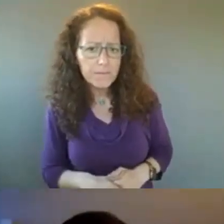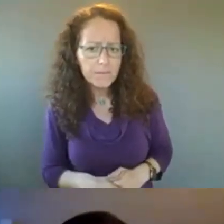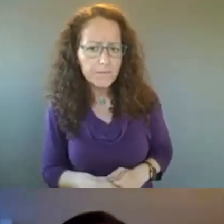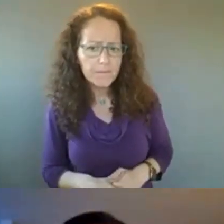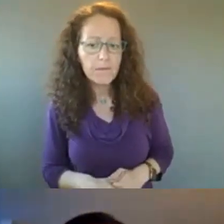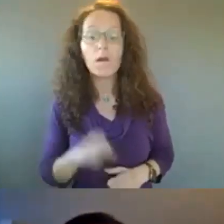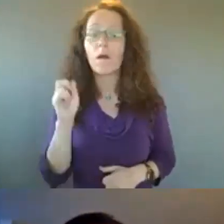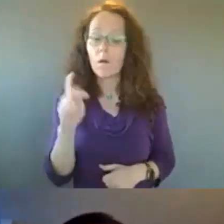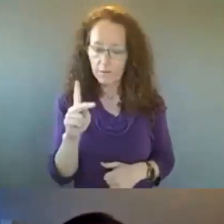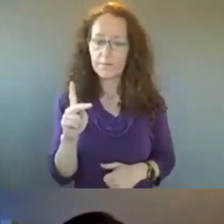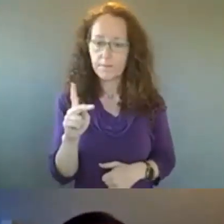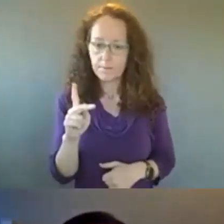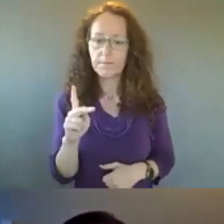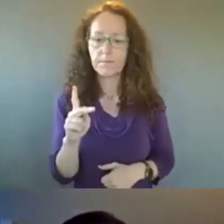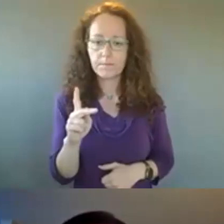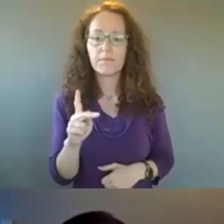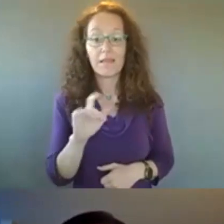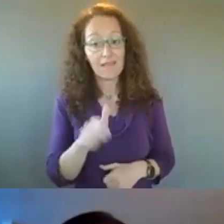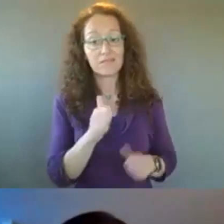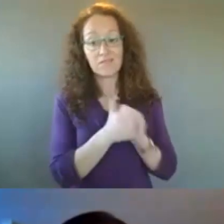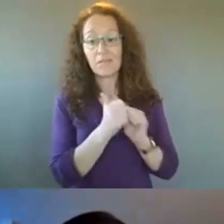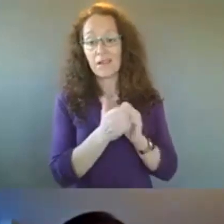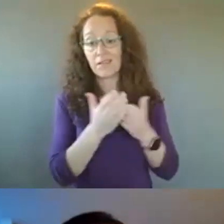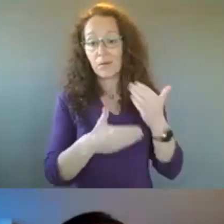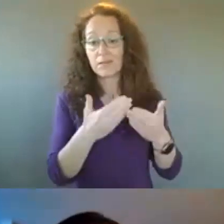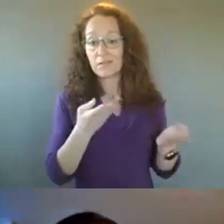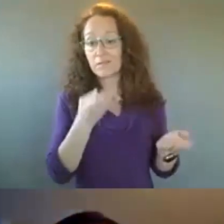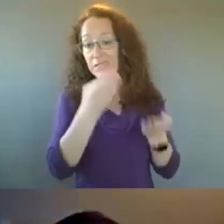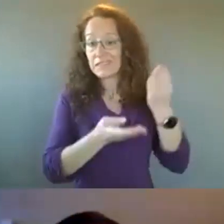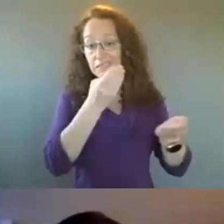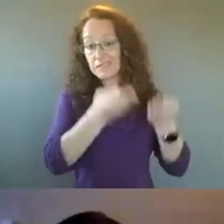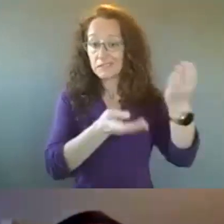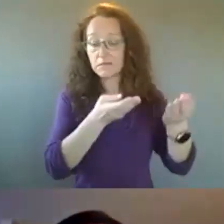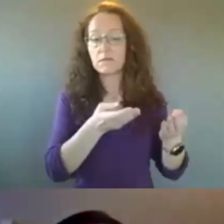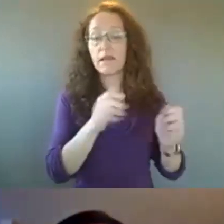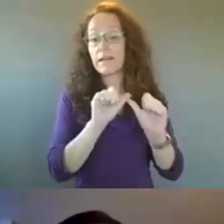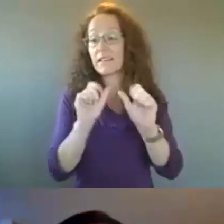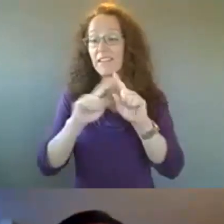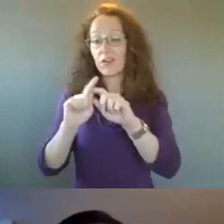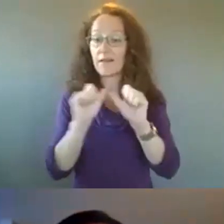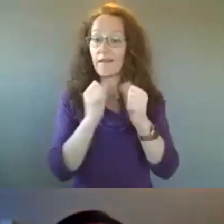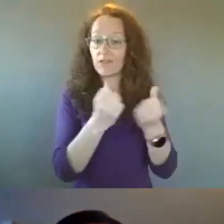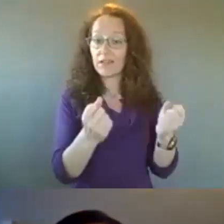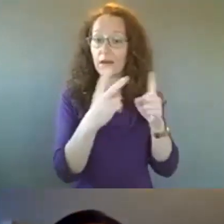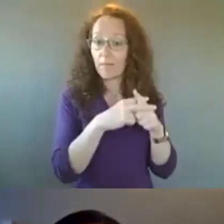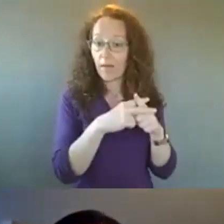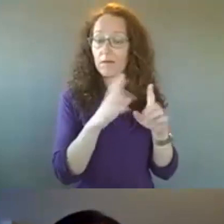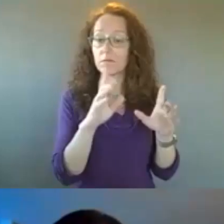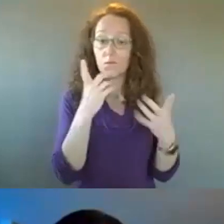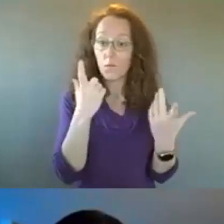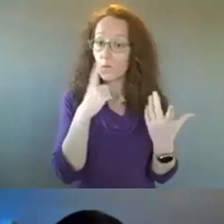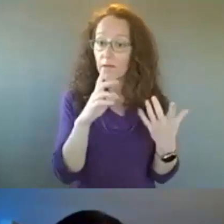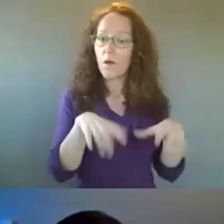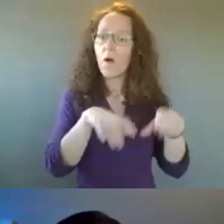Okay. Um, it is a competitive bid process for agencies to apply to host an interrupter